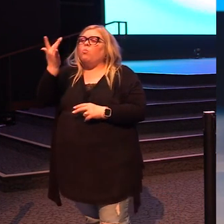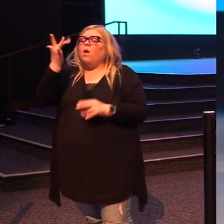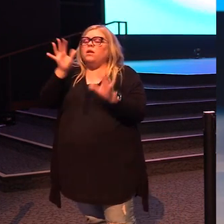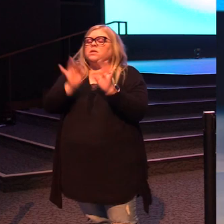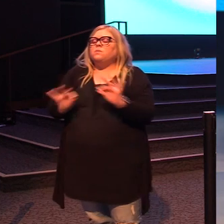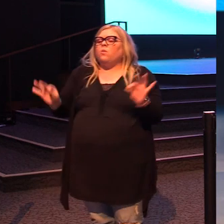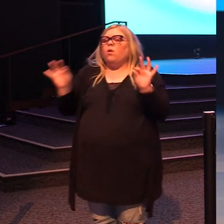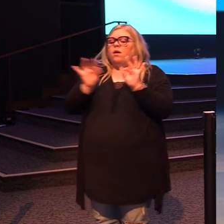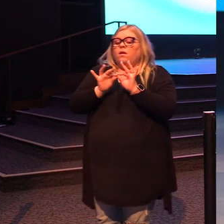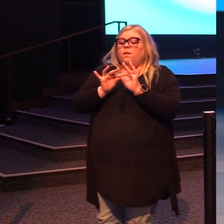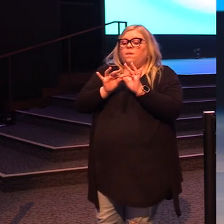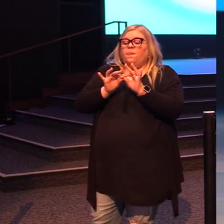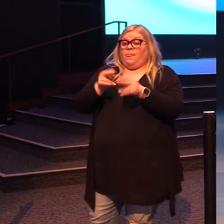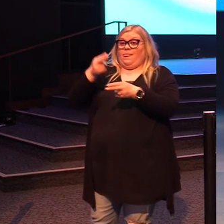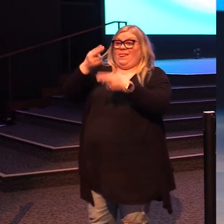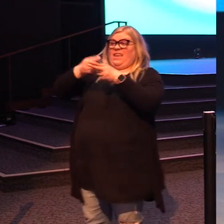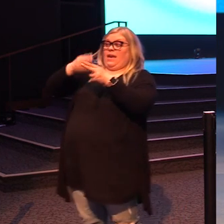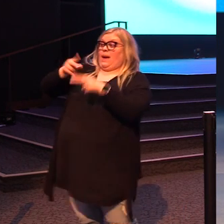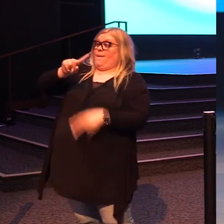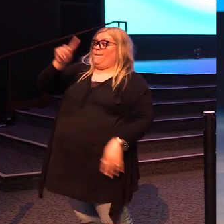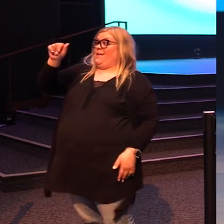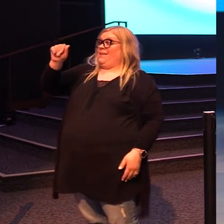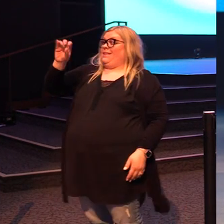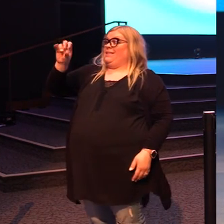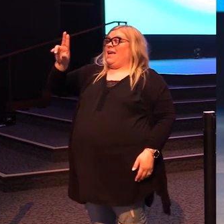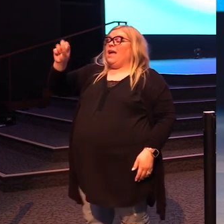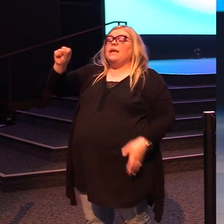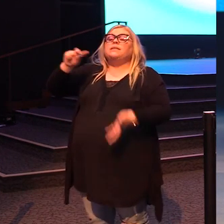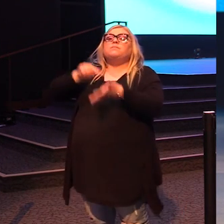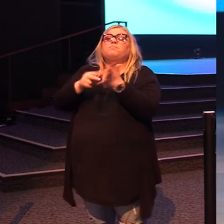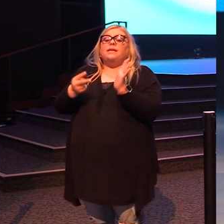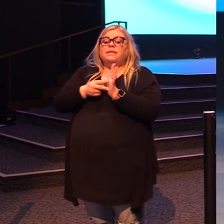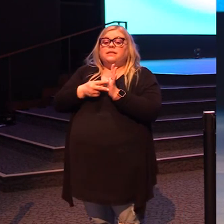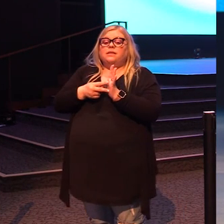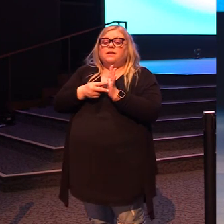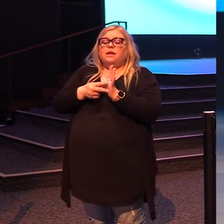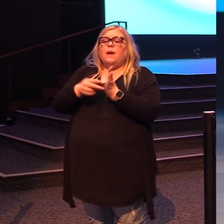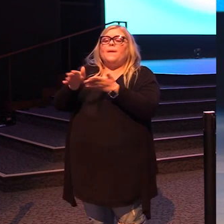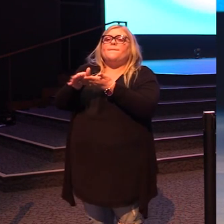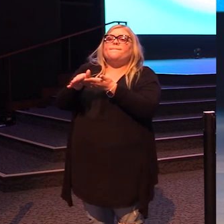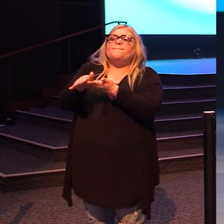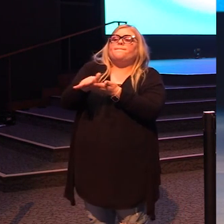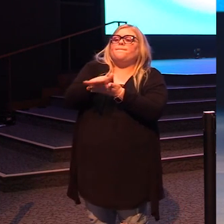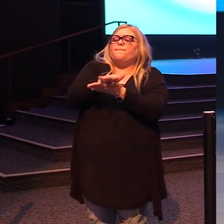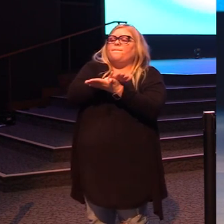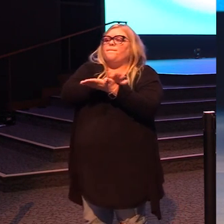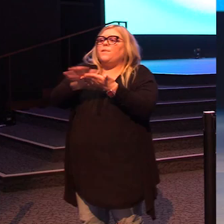Because the name Zacchaeus means pure and innocent one.